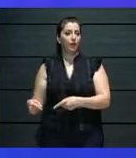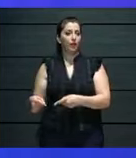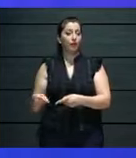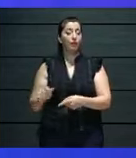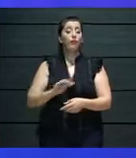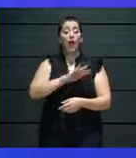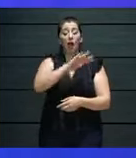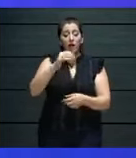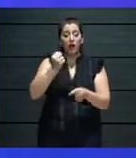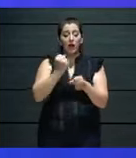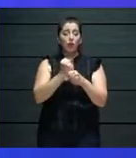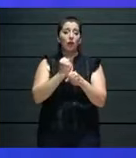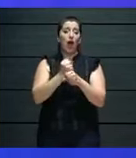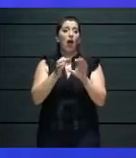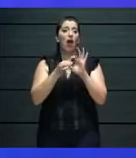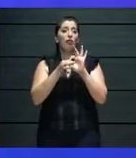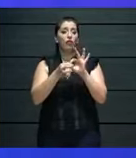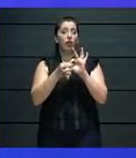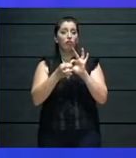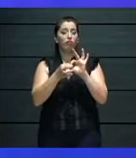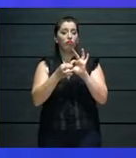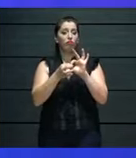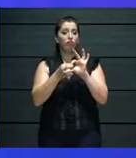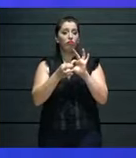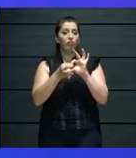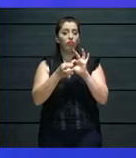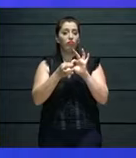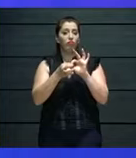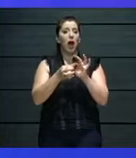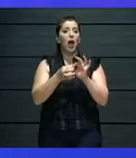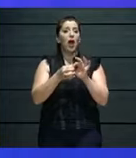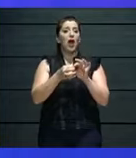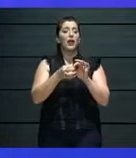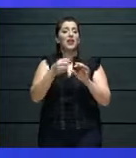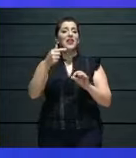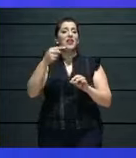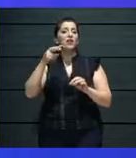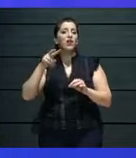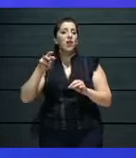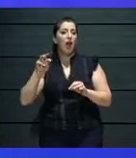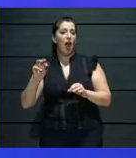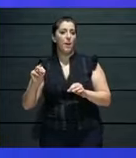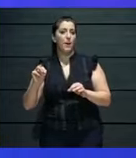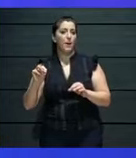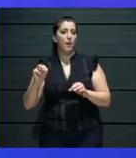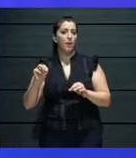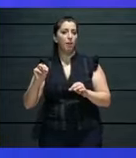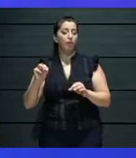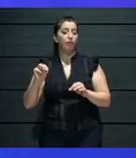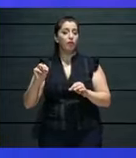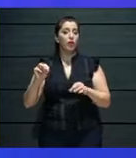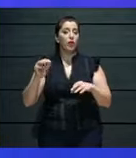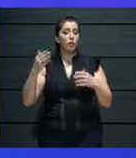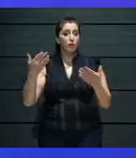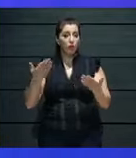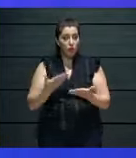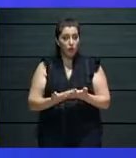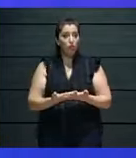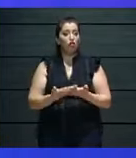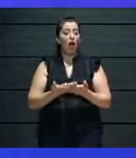broadcaster didn't have anything to go to wear with, except archives, we